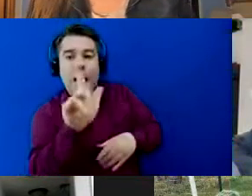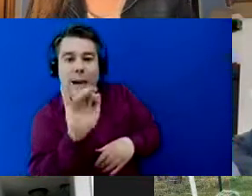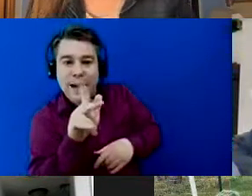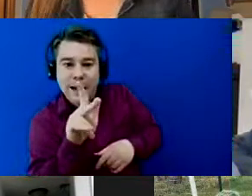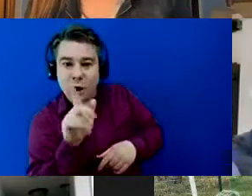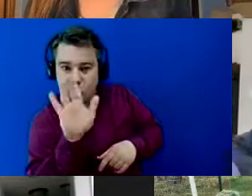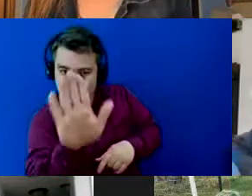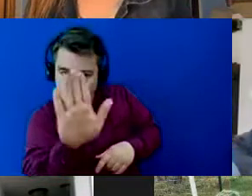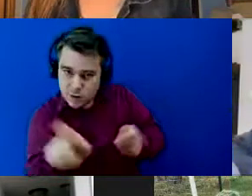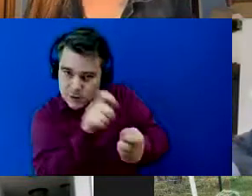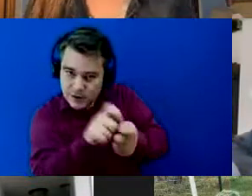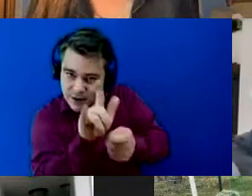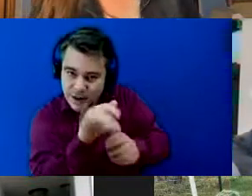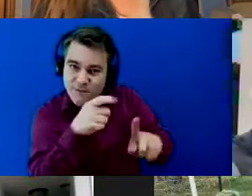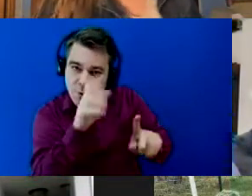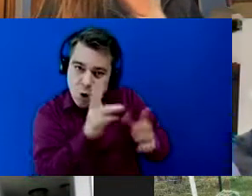got it